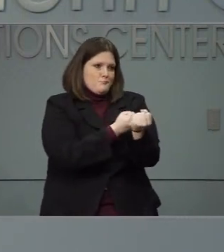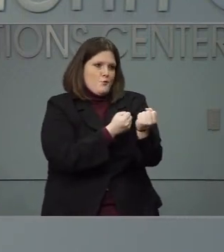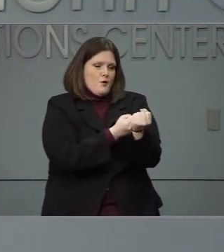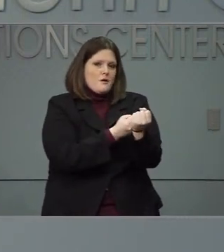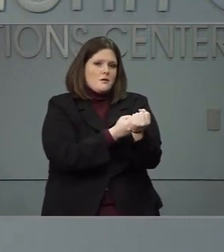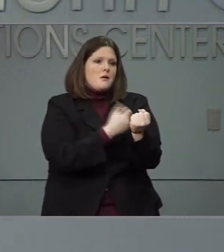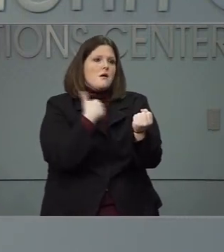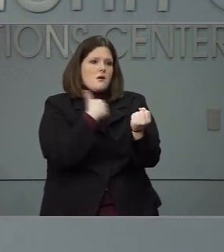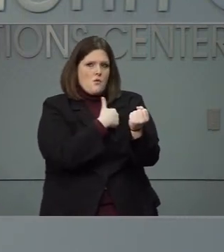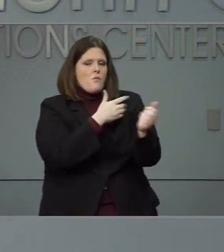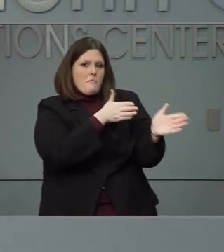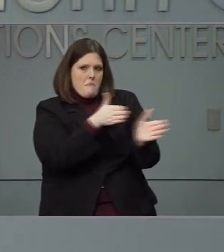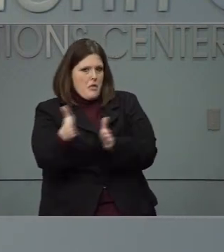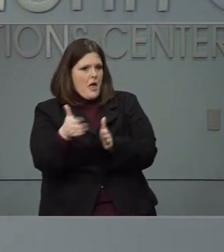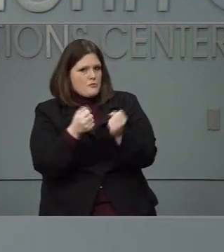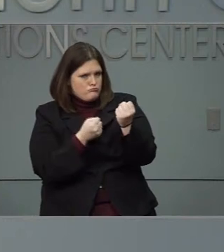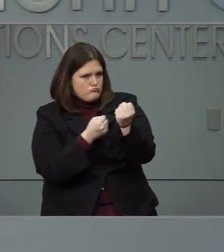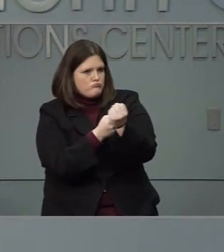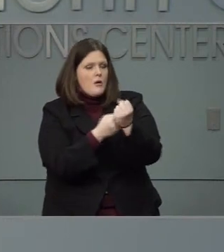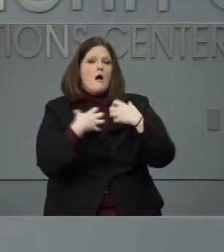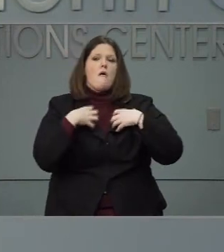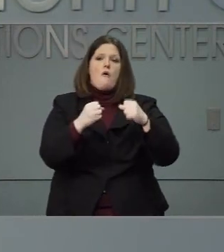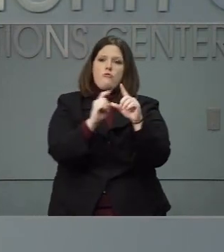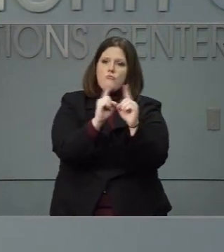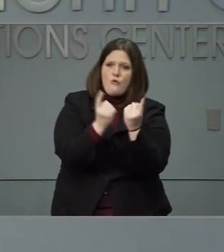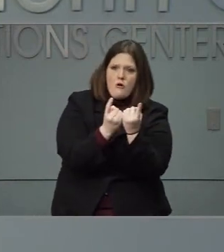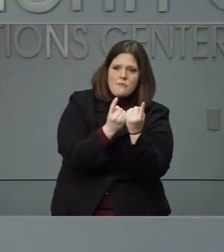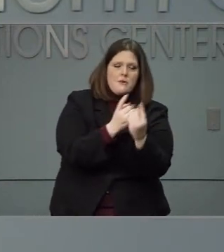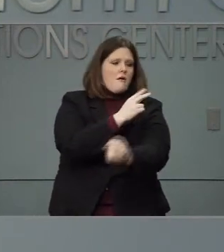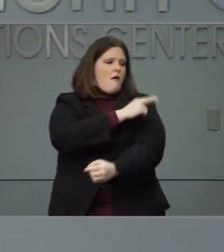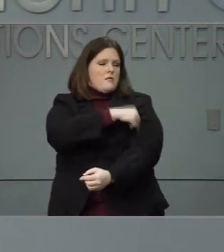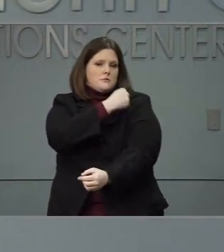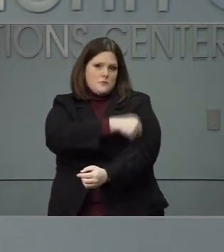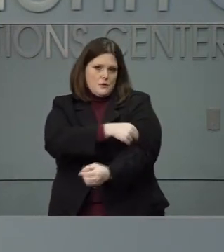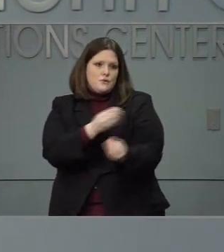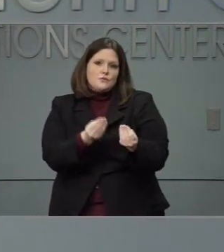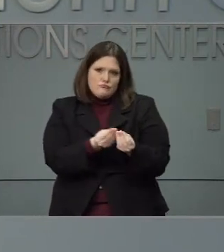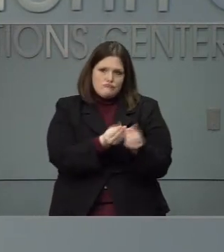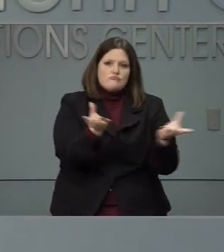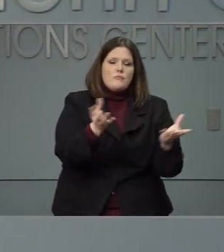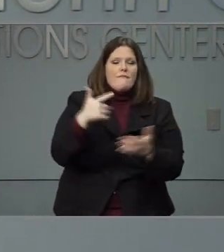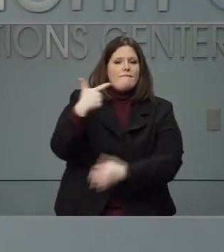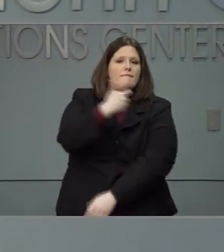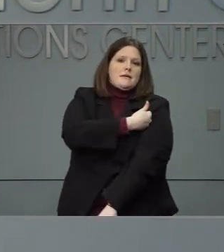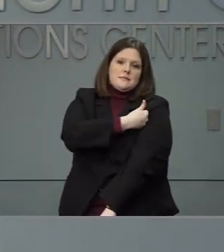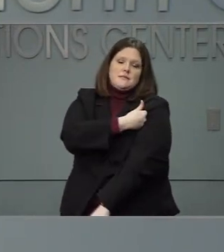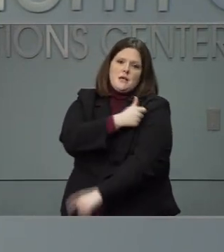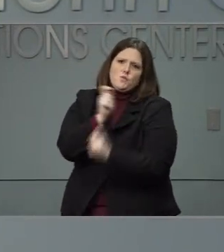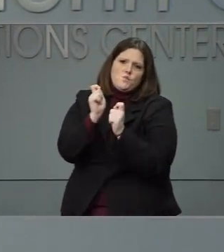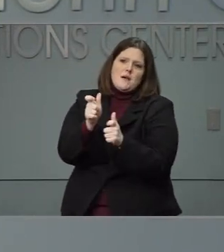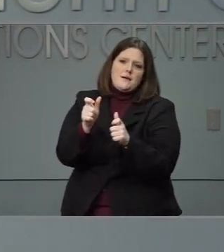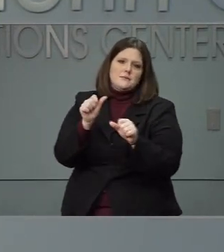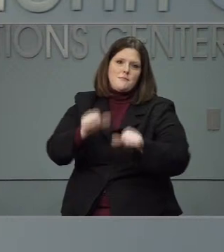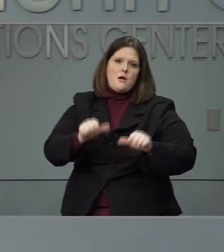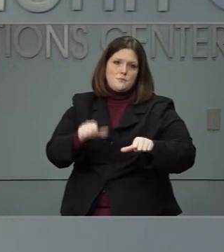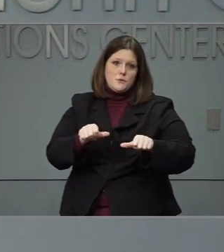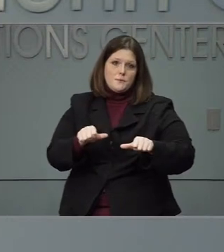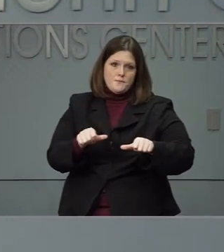departments and our hospitals to get this vaccine vaccine out as quickly as we possibly can.